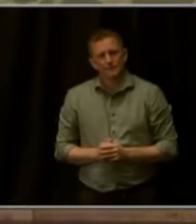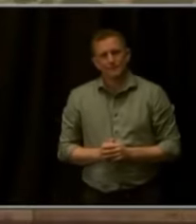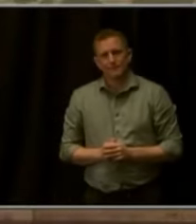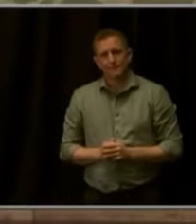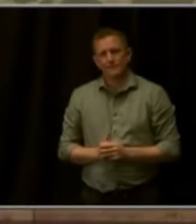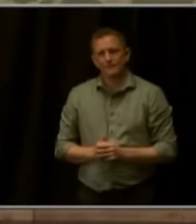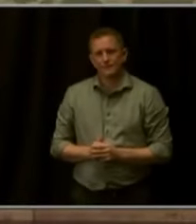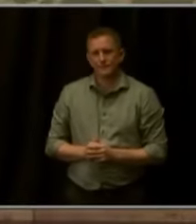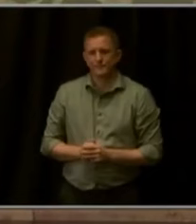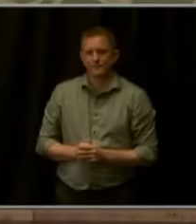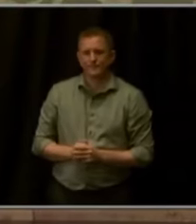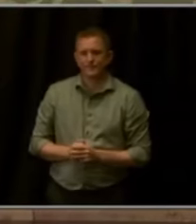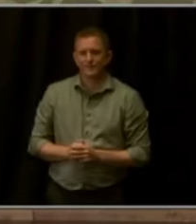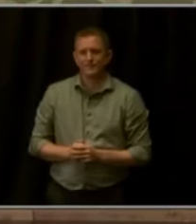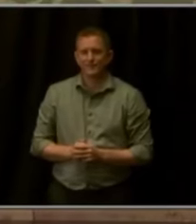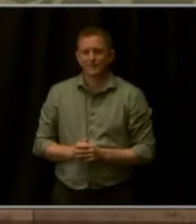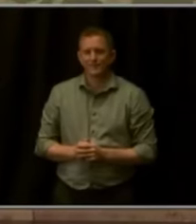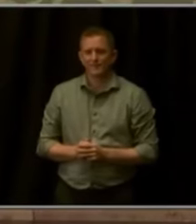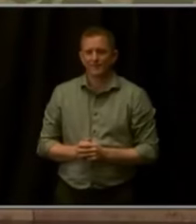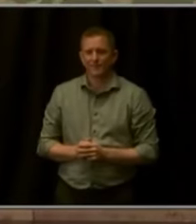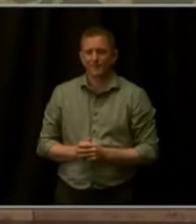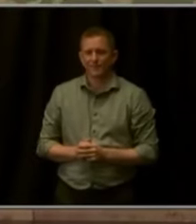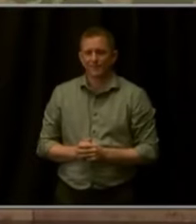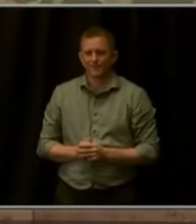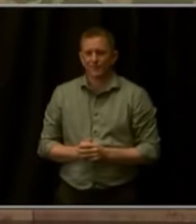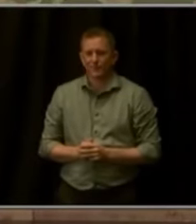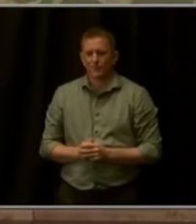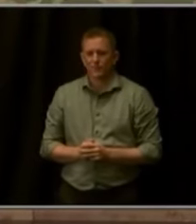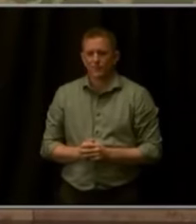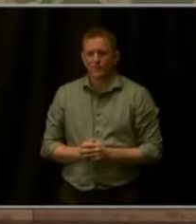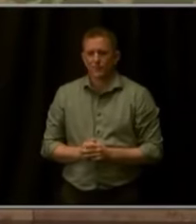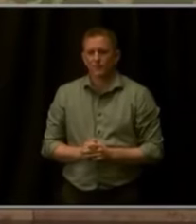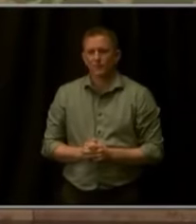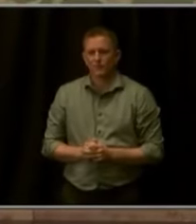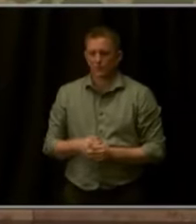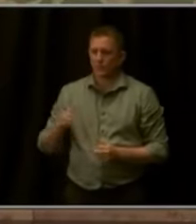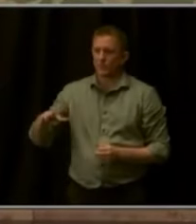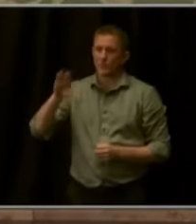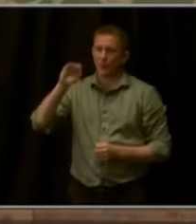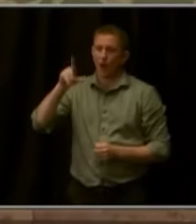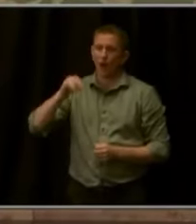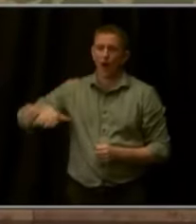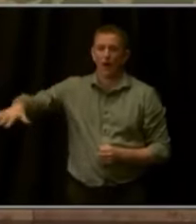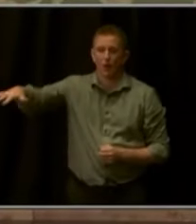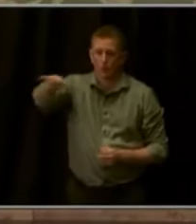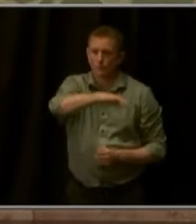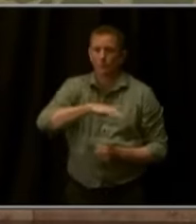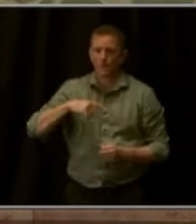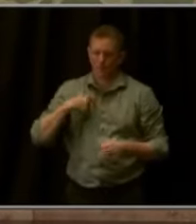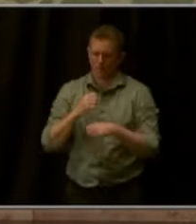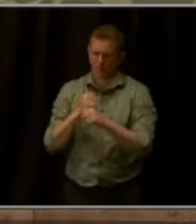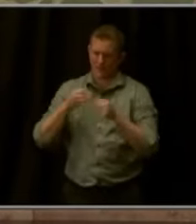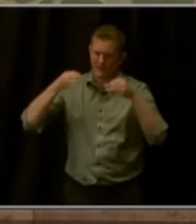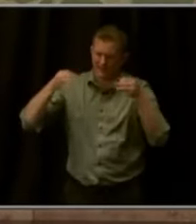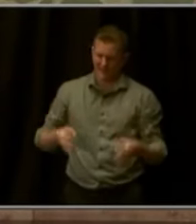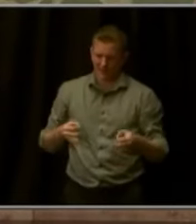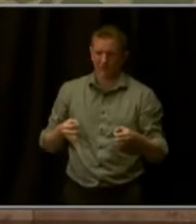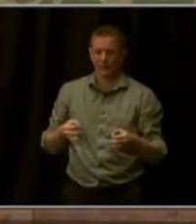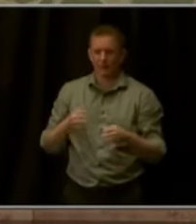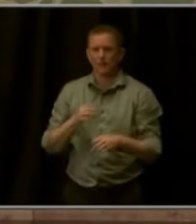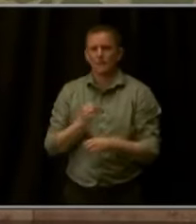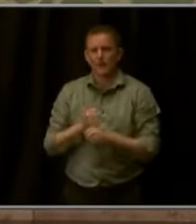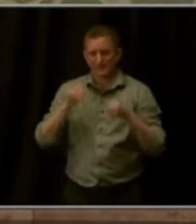Together, we can help more Coloradans like Yosef make decisions that work best not only for themselves and their families,